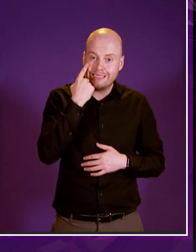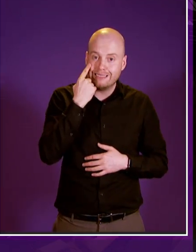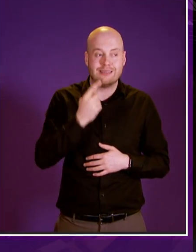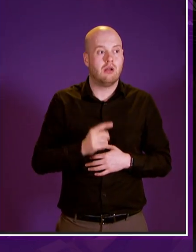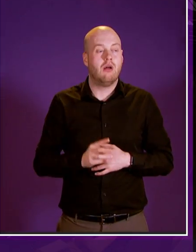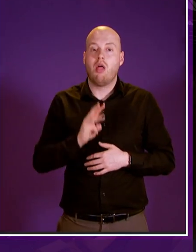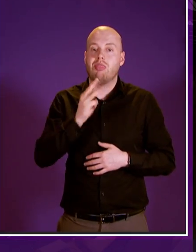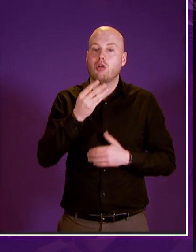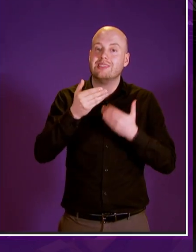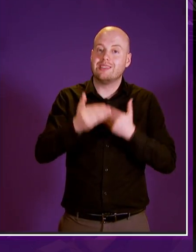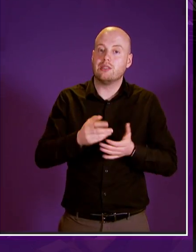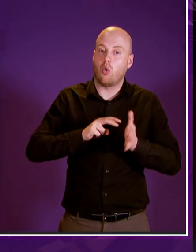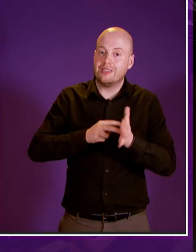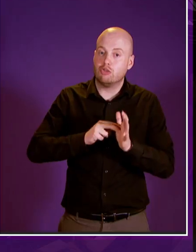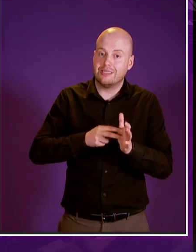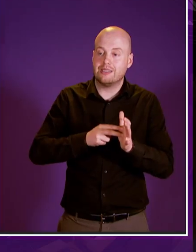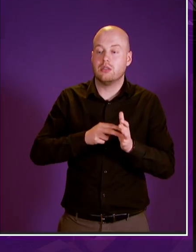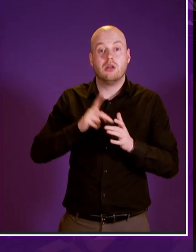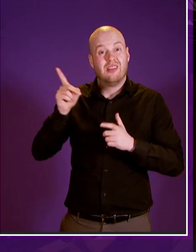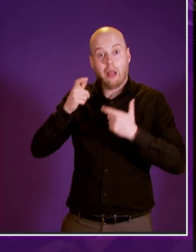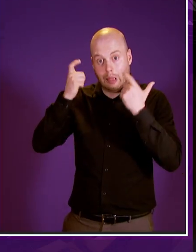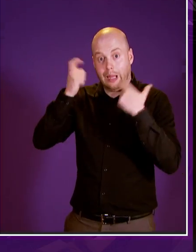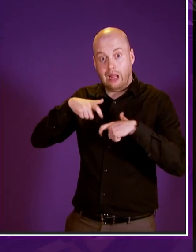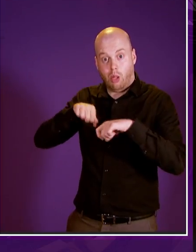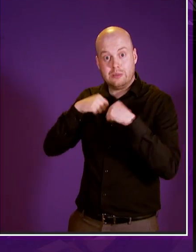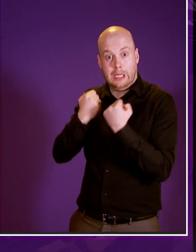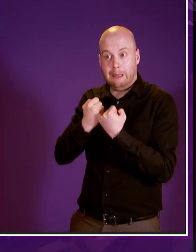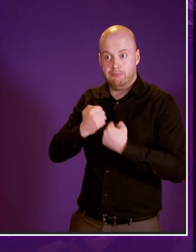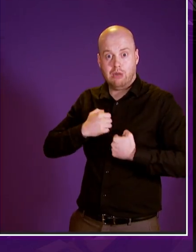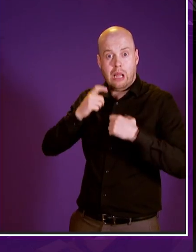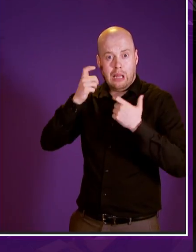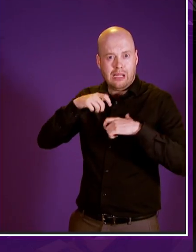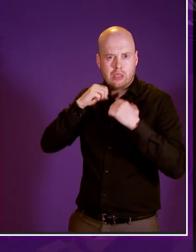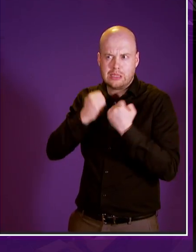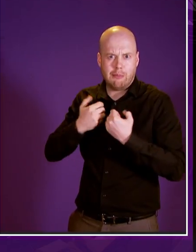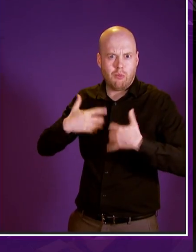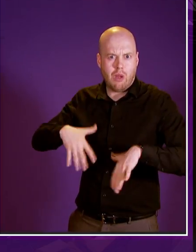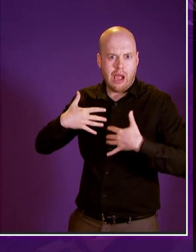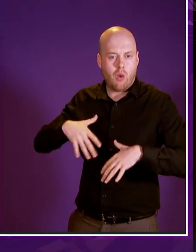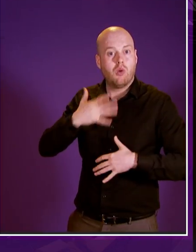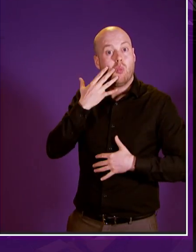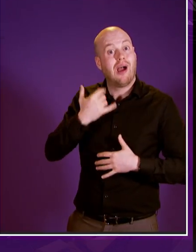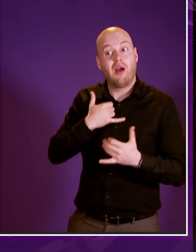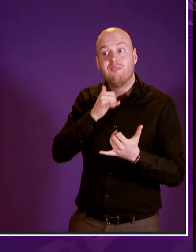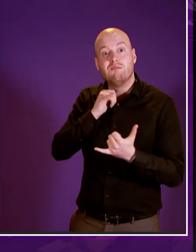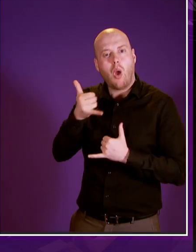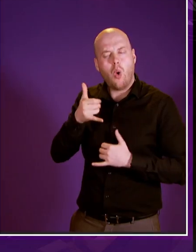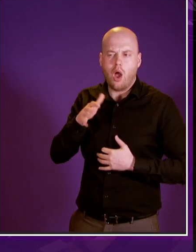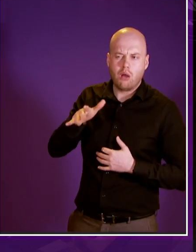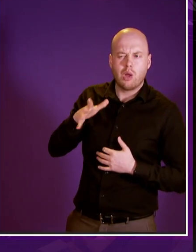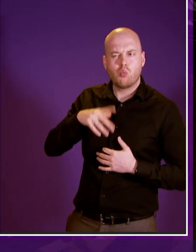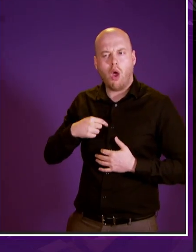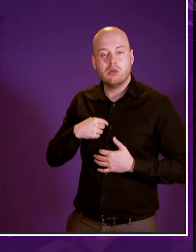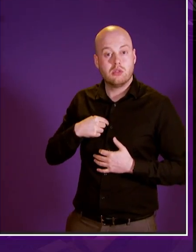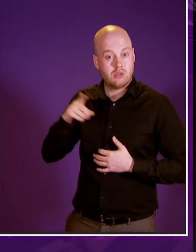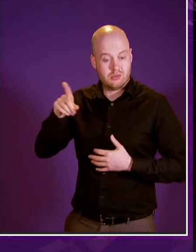the legal team who have to see been absolutely brilliant when you phone them and say i'd like to do this an amendment appears by